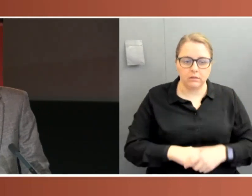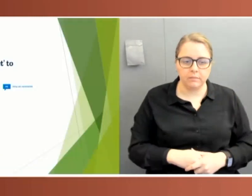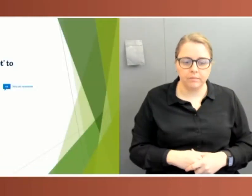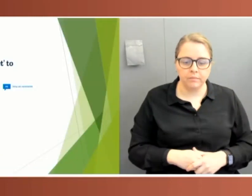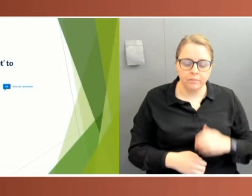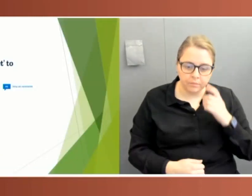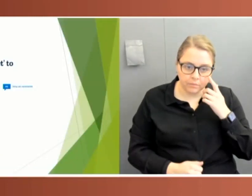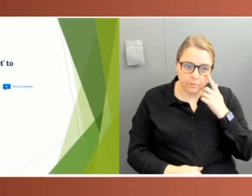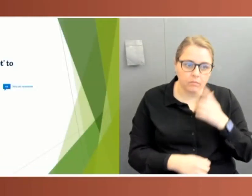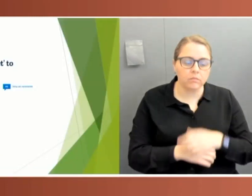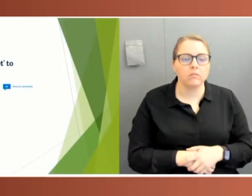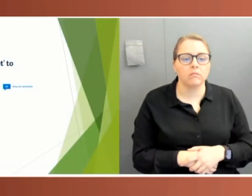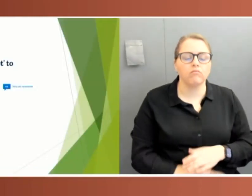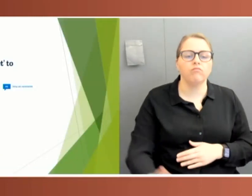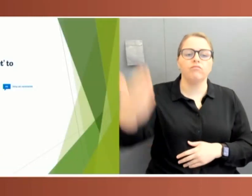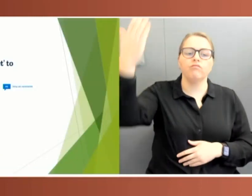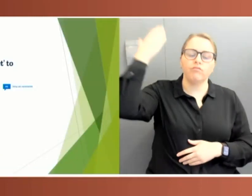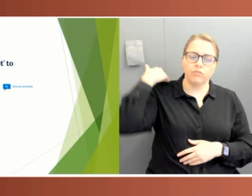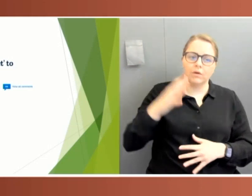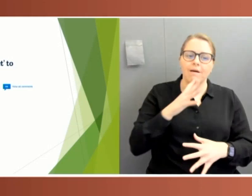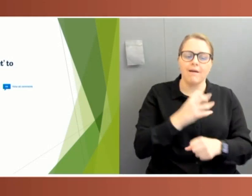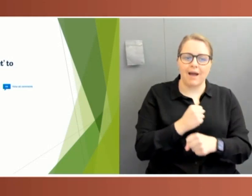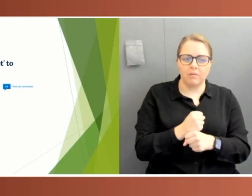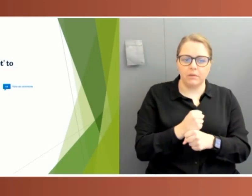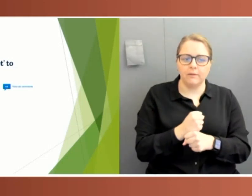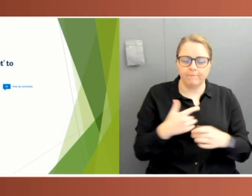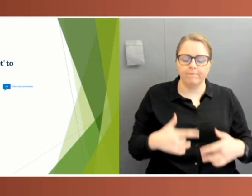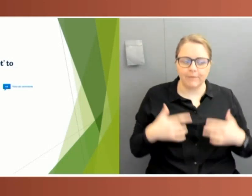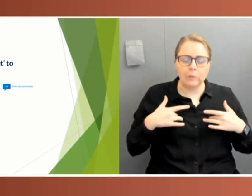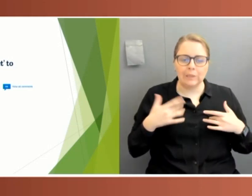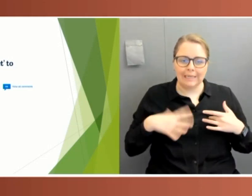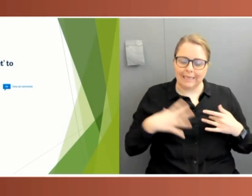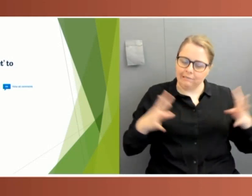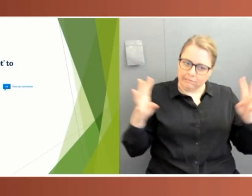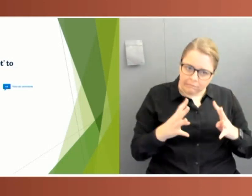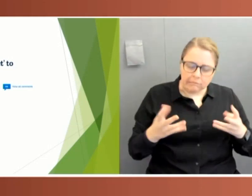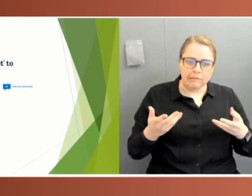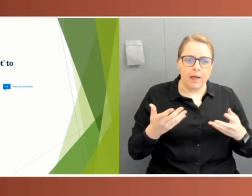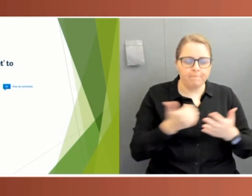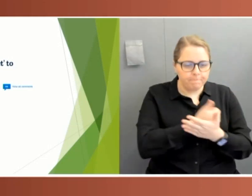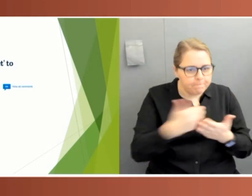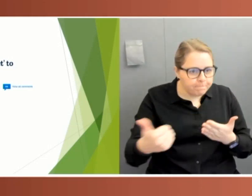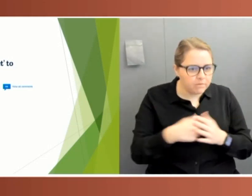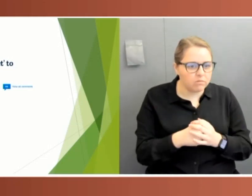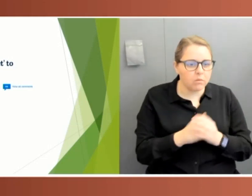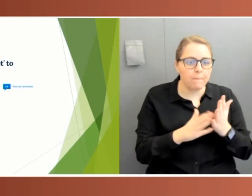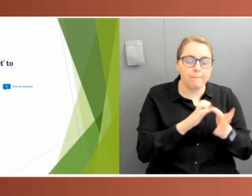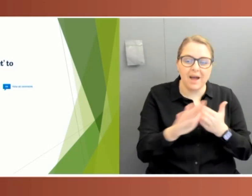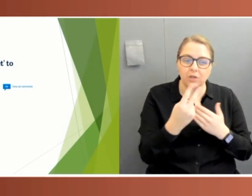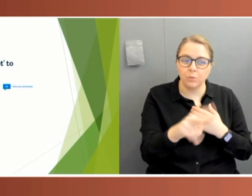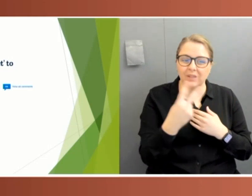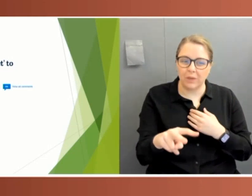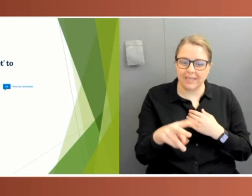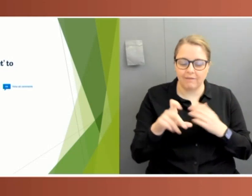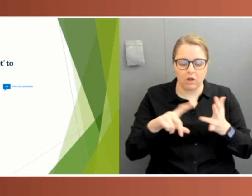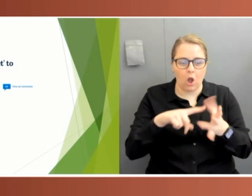Early in the pandemic, governments recognised the need for a coordinated and consistent response. On the 13th of March 2020, the Council of Australian Governments, COAG, agreed to